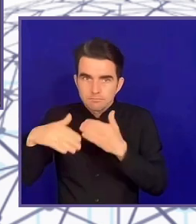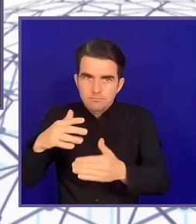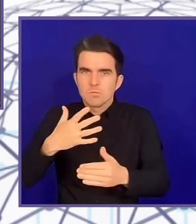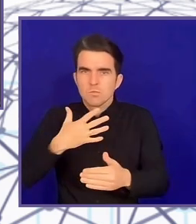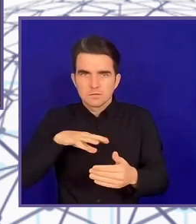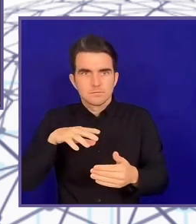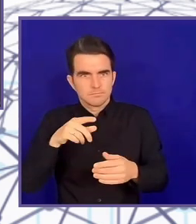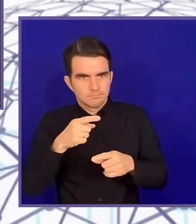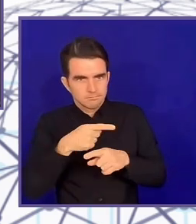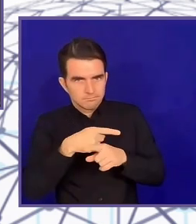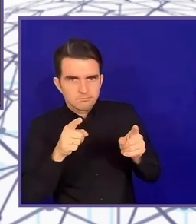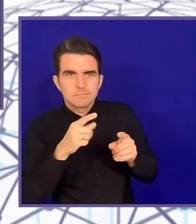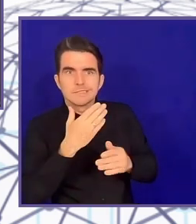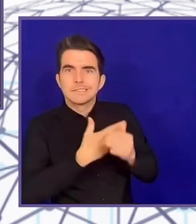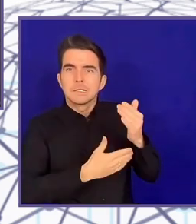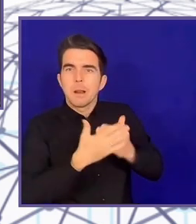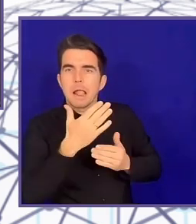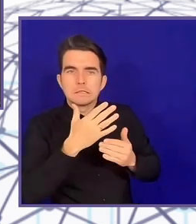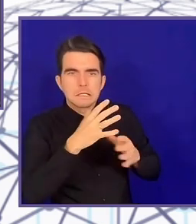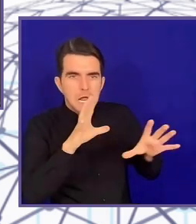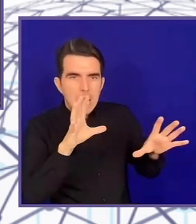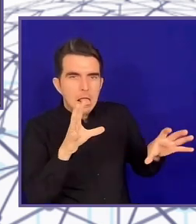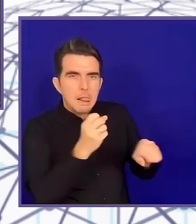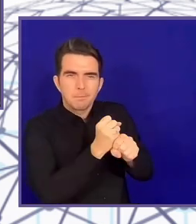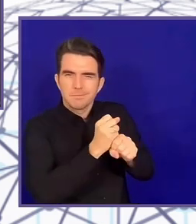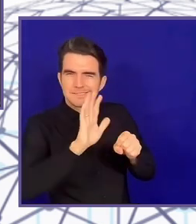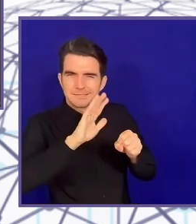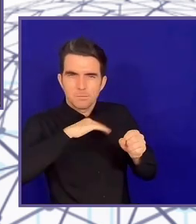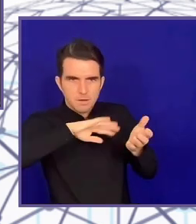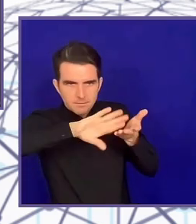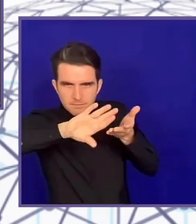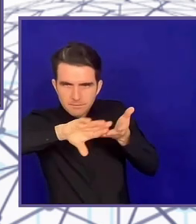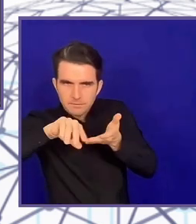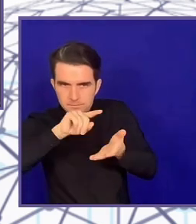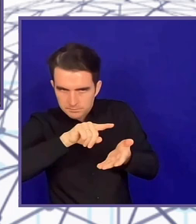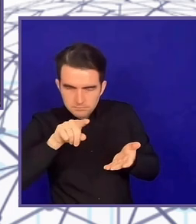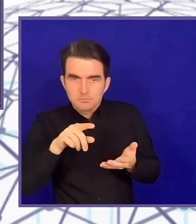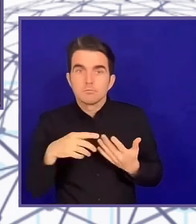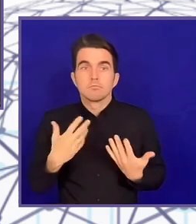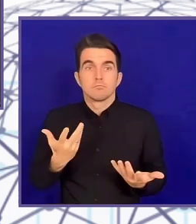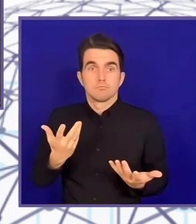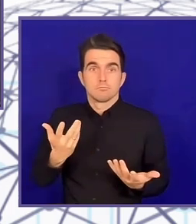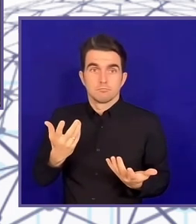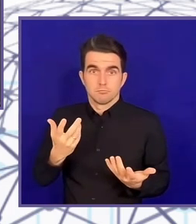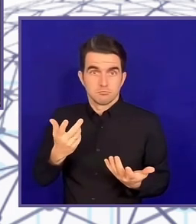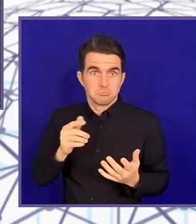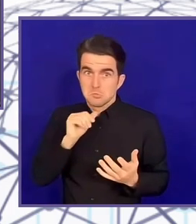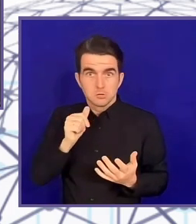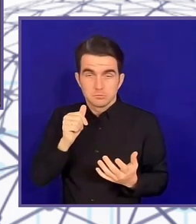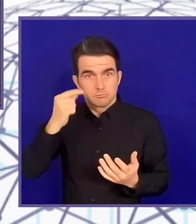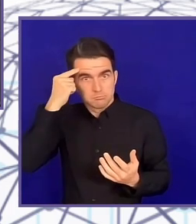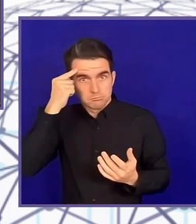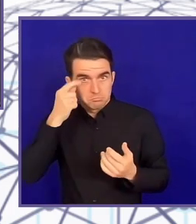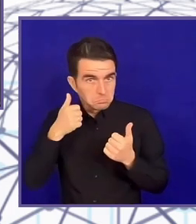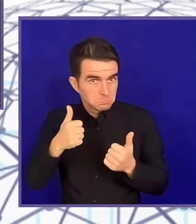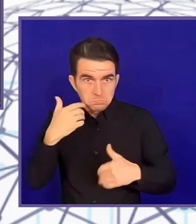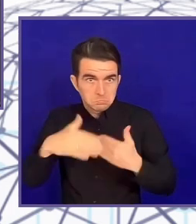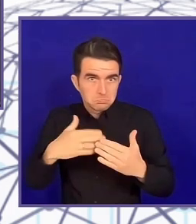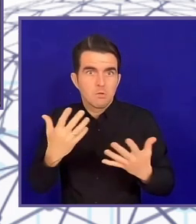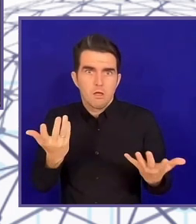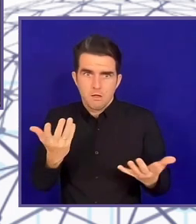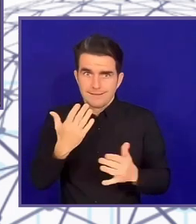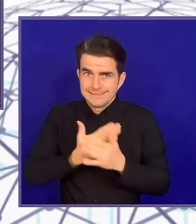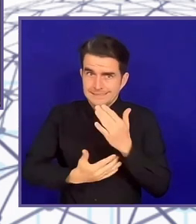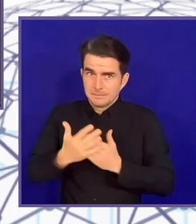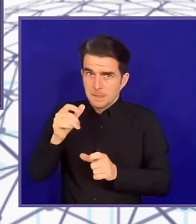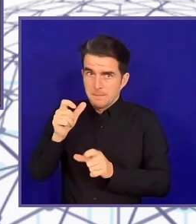about calling it out. So, more and more often, when it's often larger tech companies who release something not